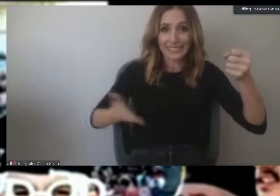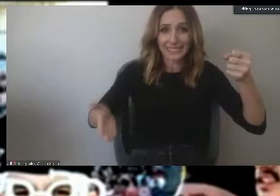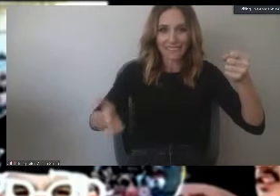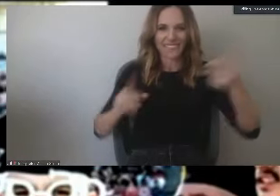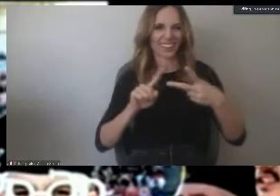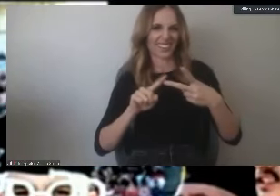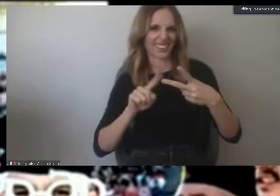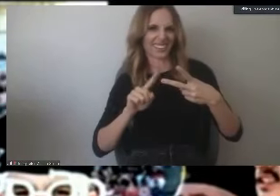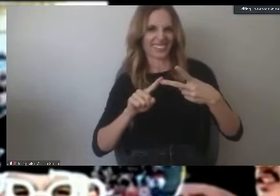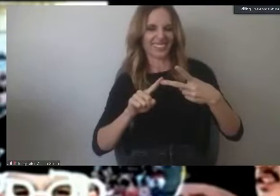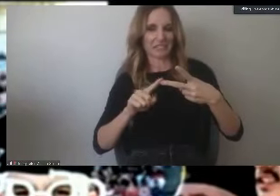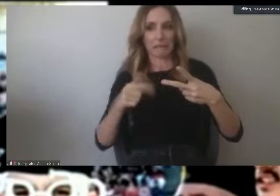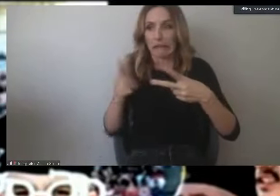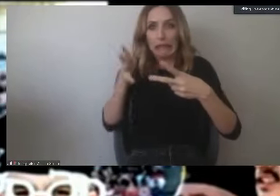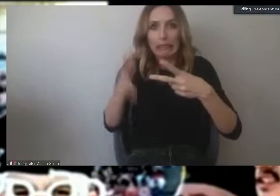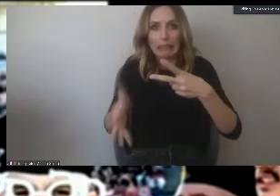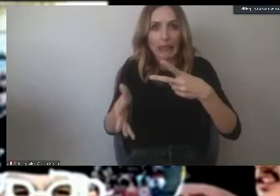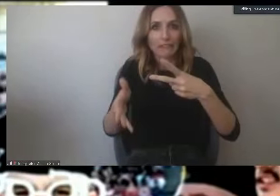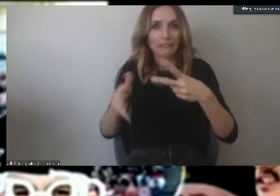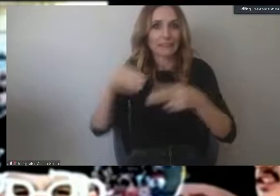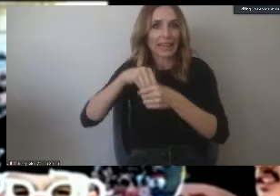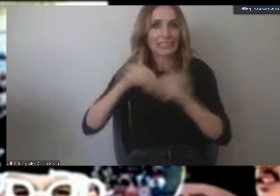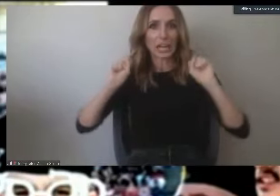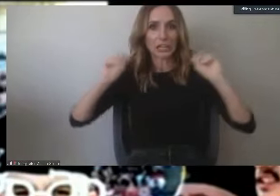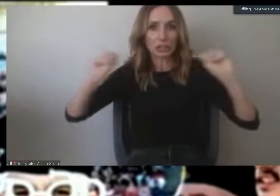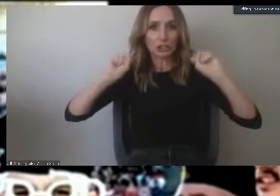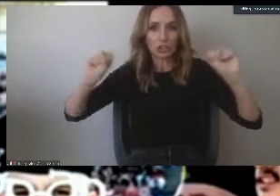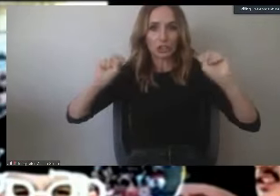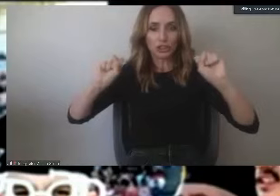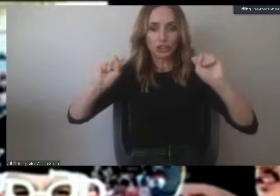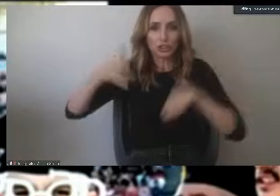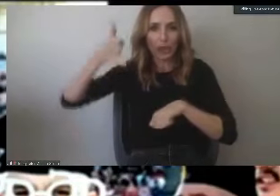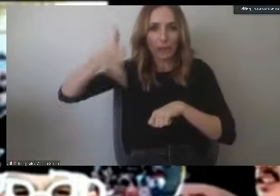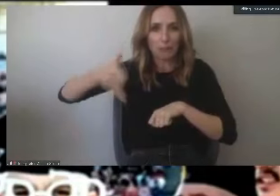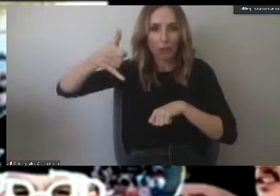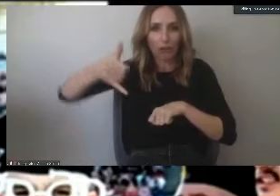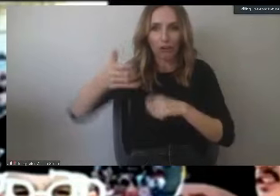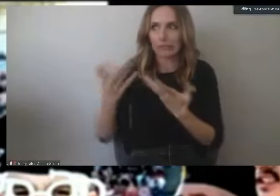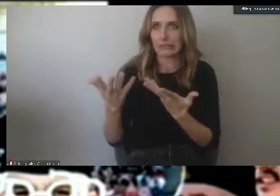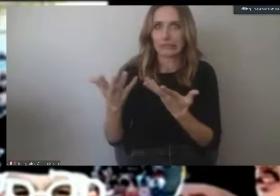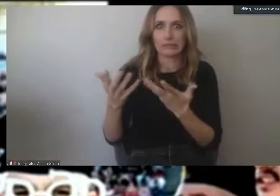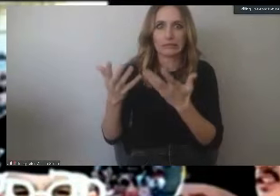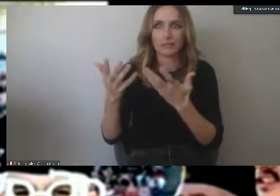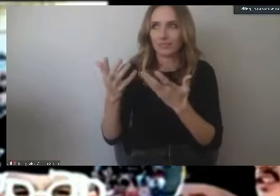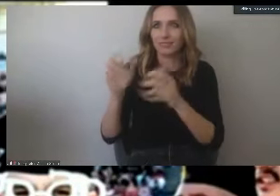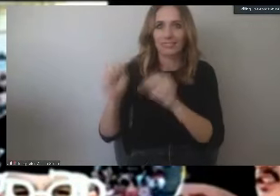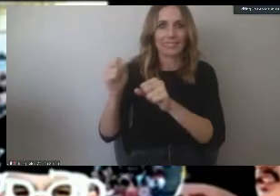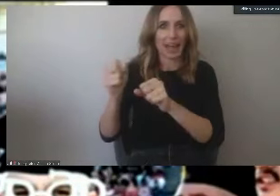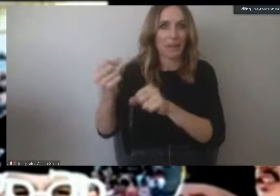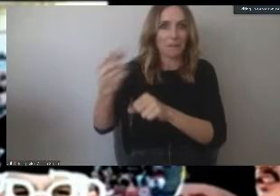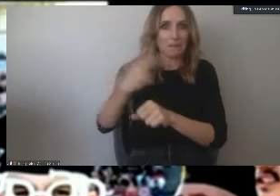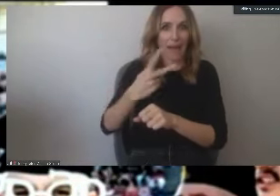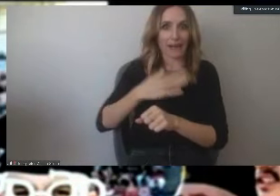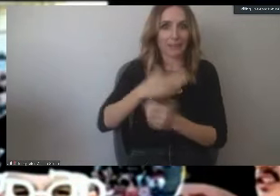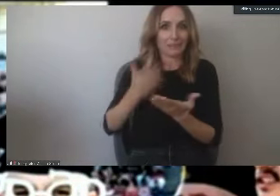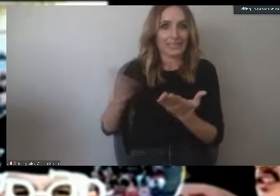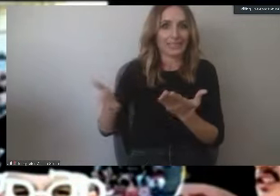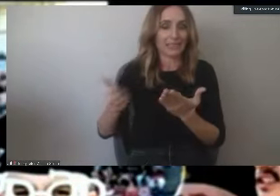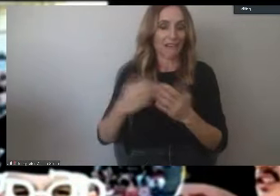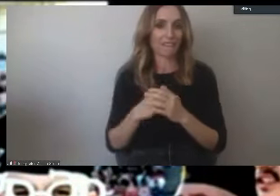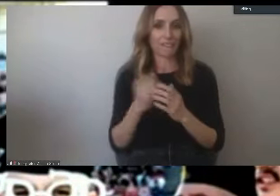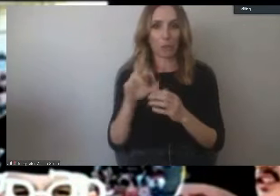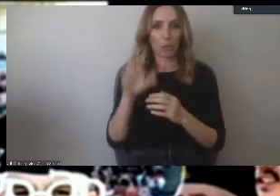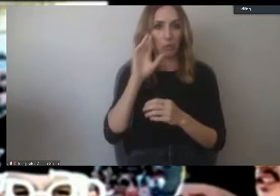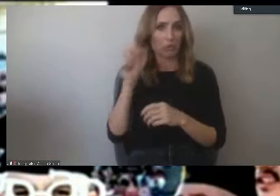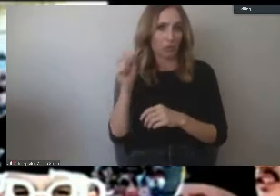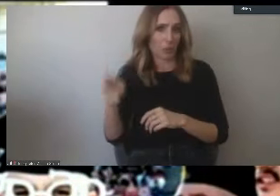related. I left my stuff in my gym locker and then the school shut down. Will I be able to get my items back or are they just going to be cleaned out?